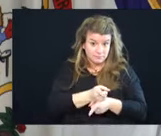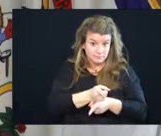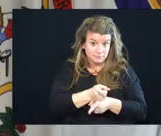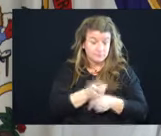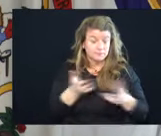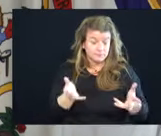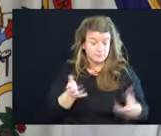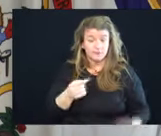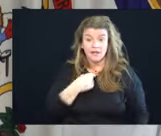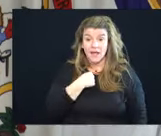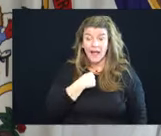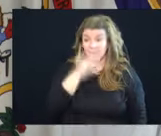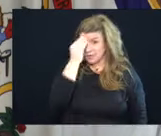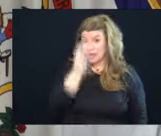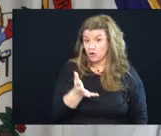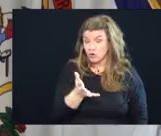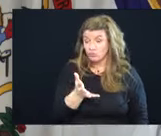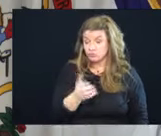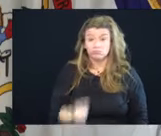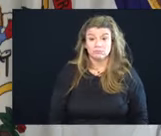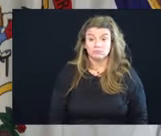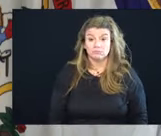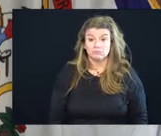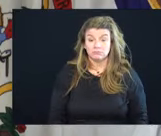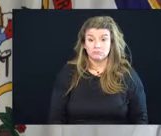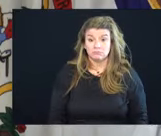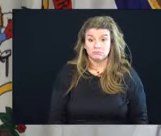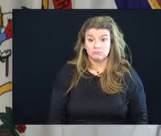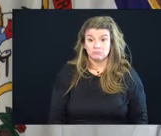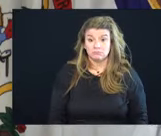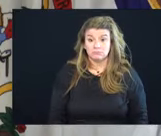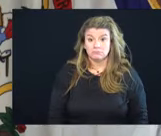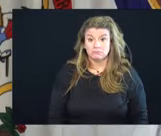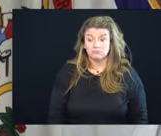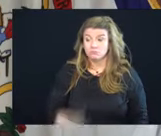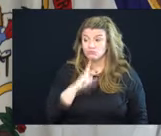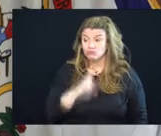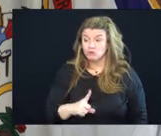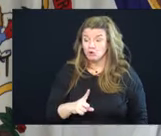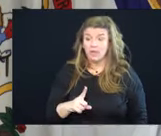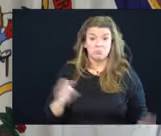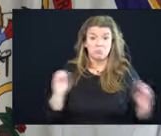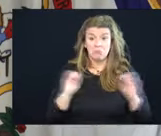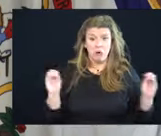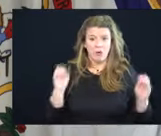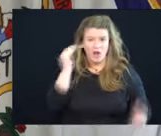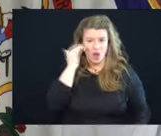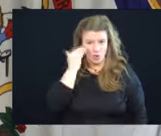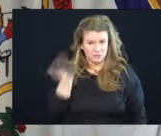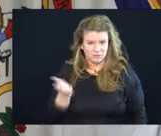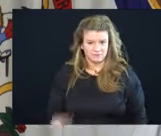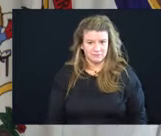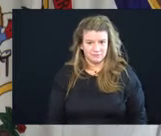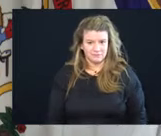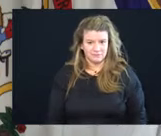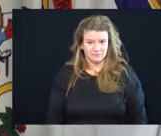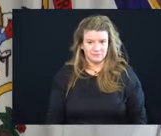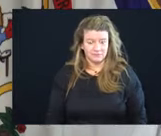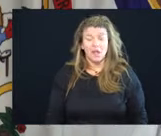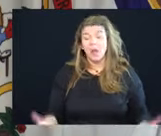I'm going to tell you that truly no one really knows. But